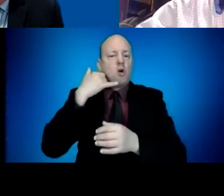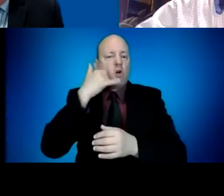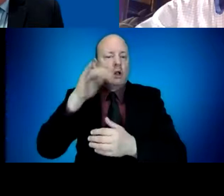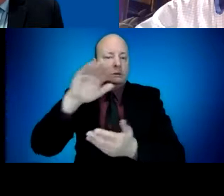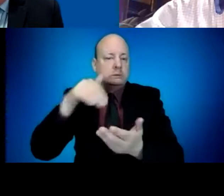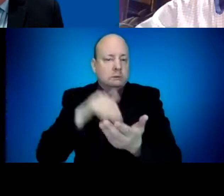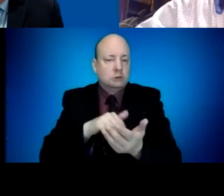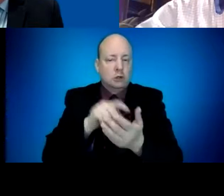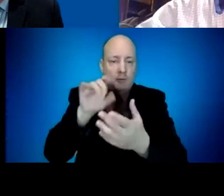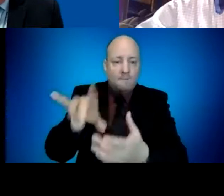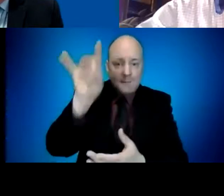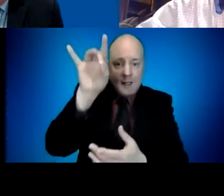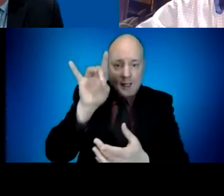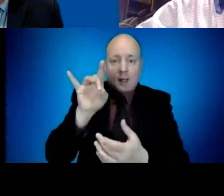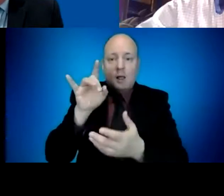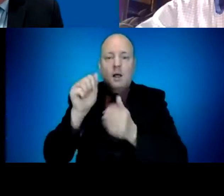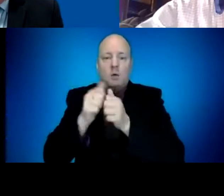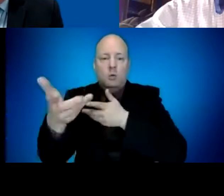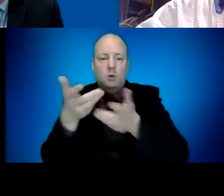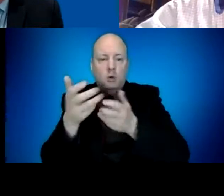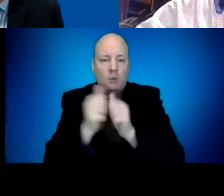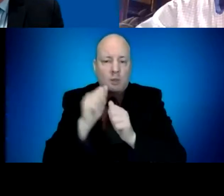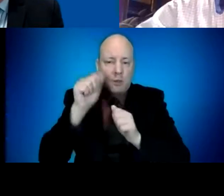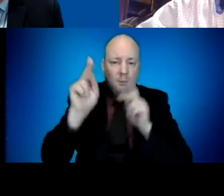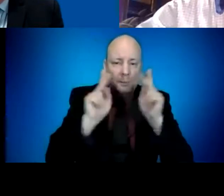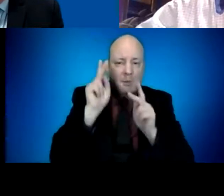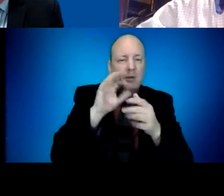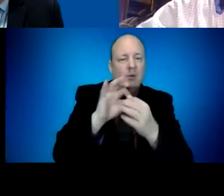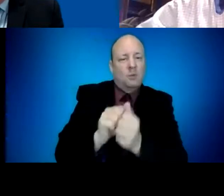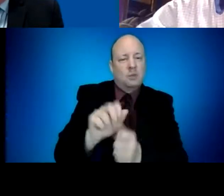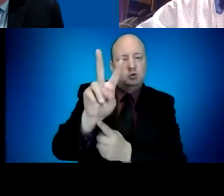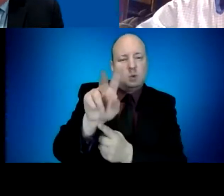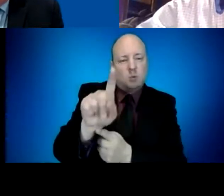-1 to to get scheduled in other other locations. Thank you.